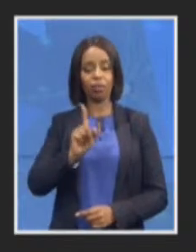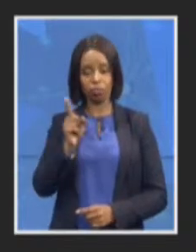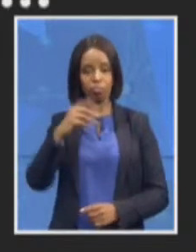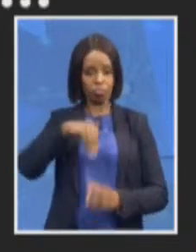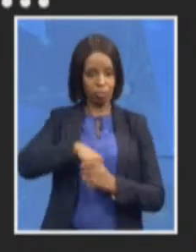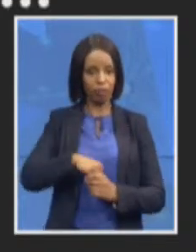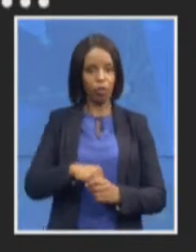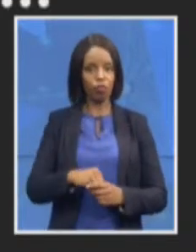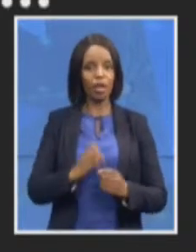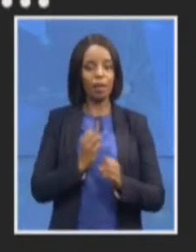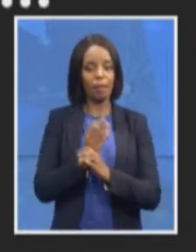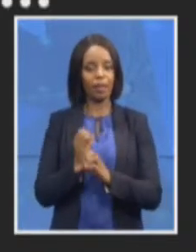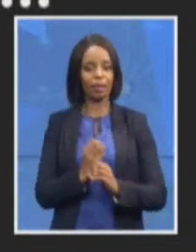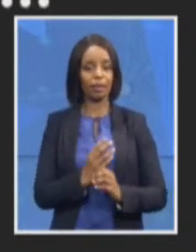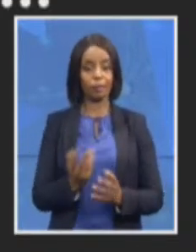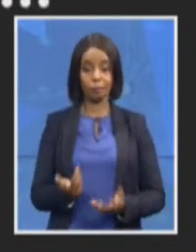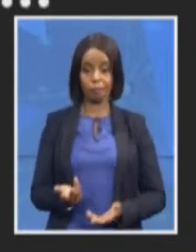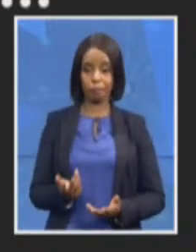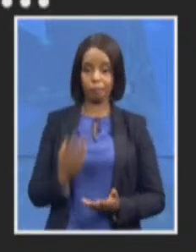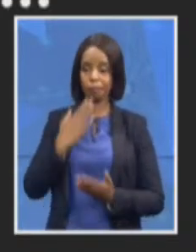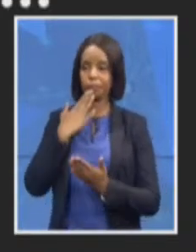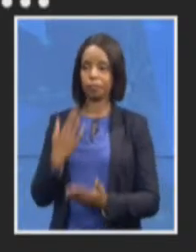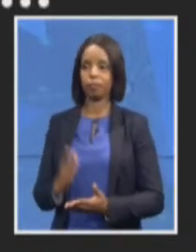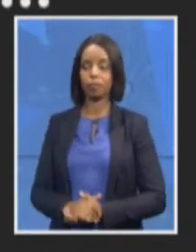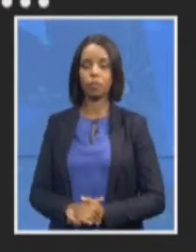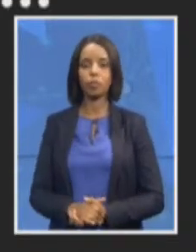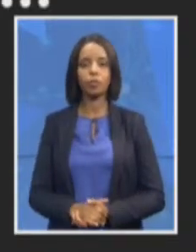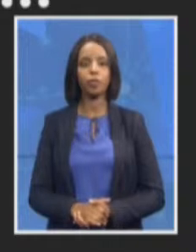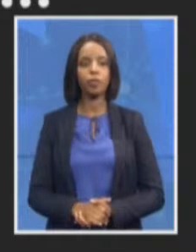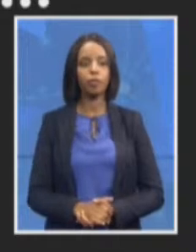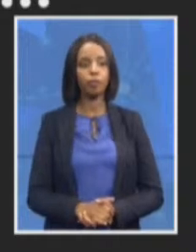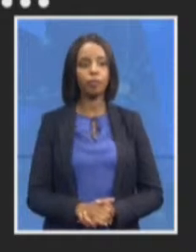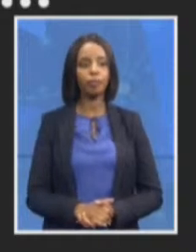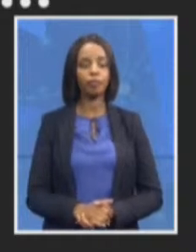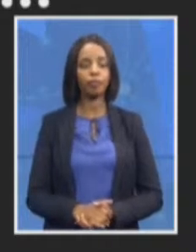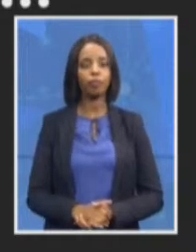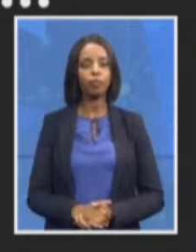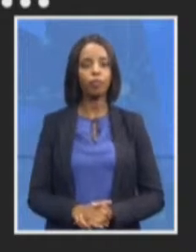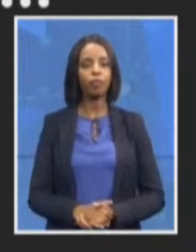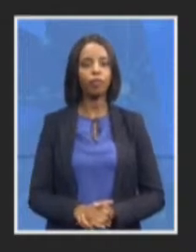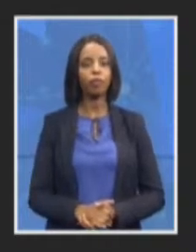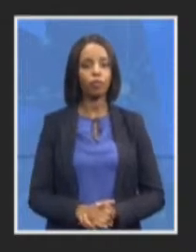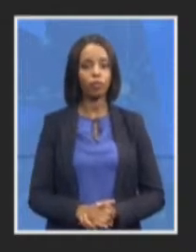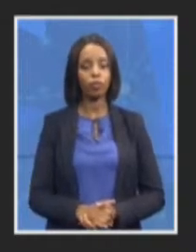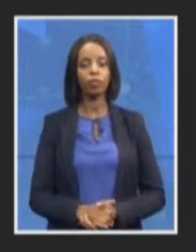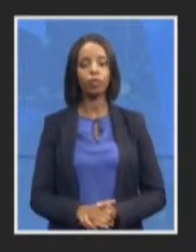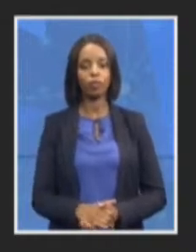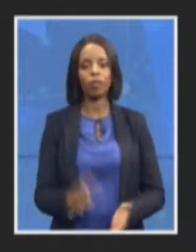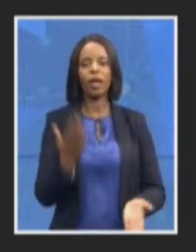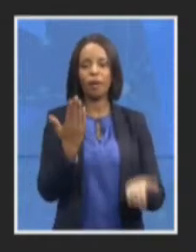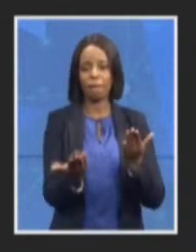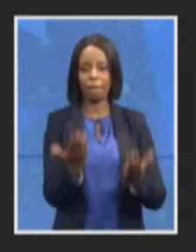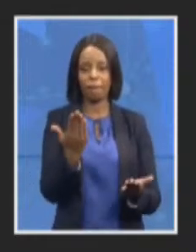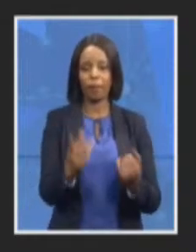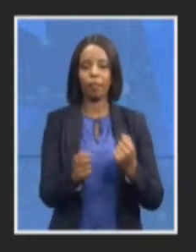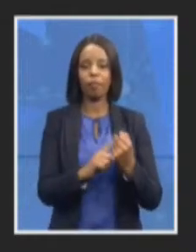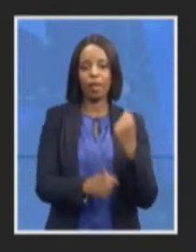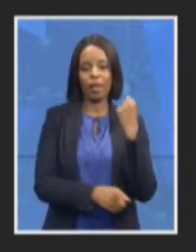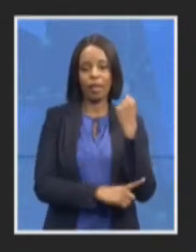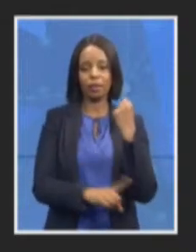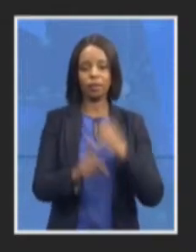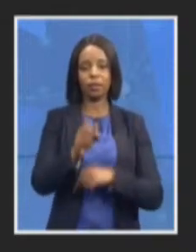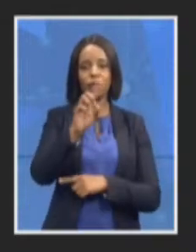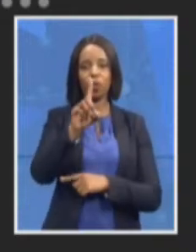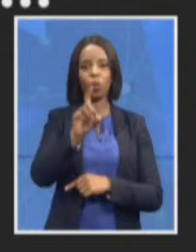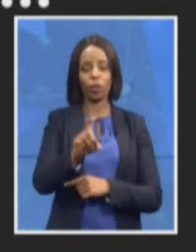thank you Karen and then maybe the last question NDPP and then I think that will be it as you address the